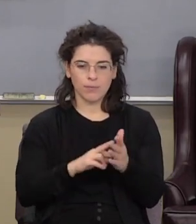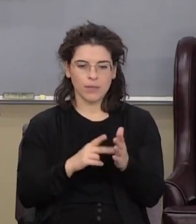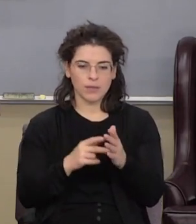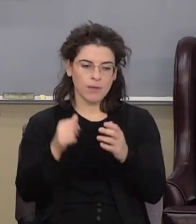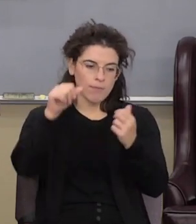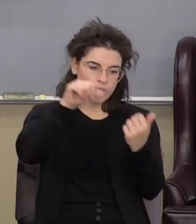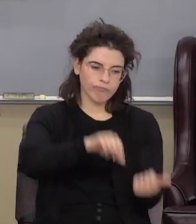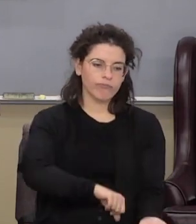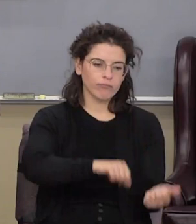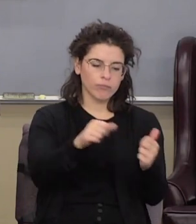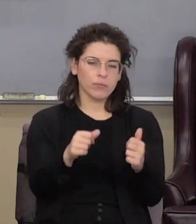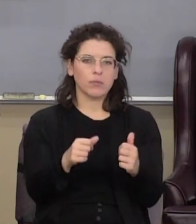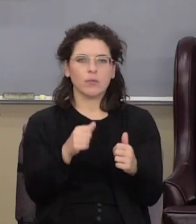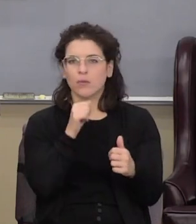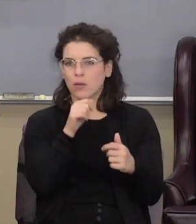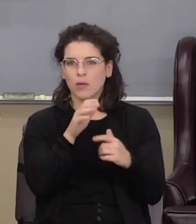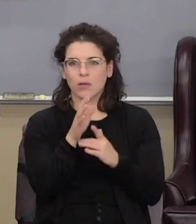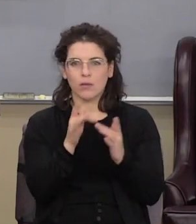immersion not in the Bible